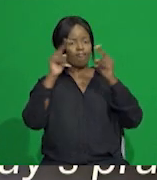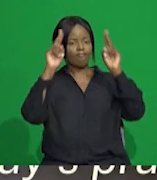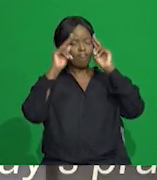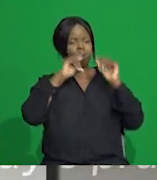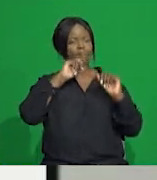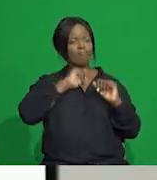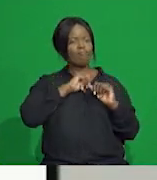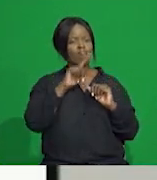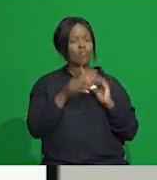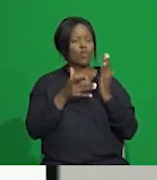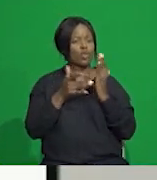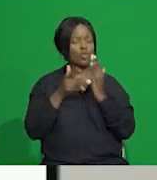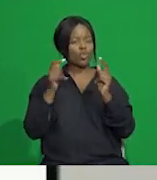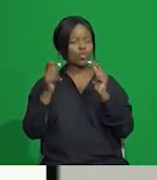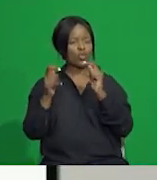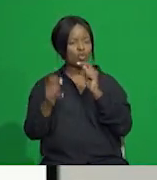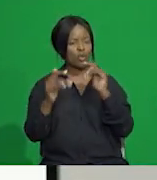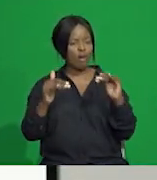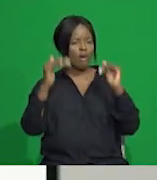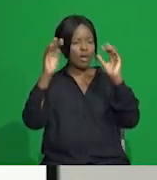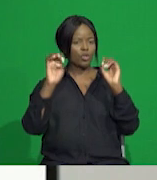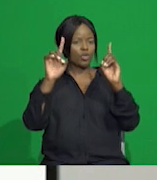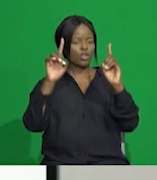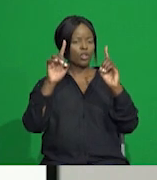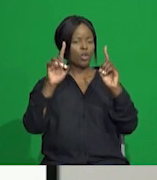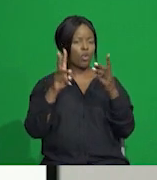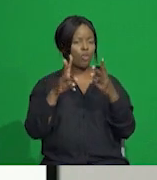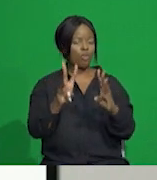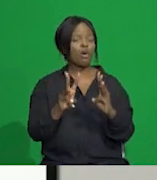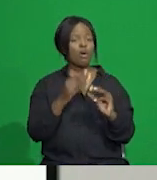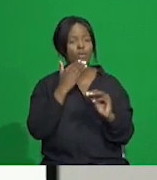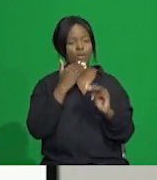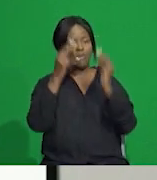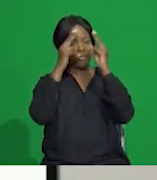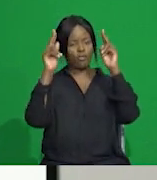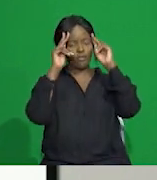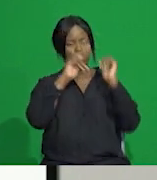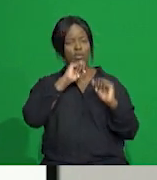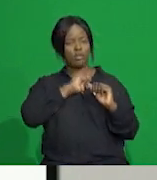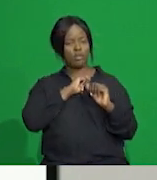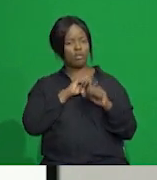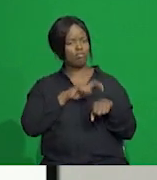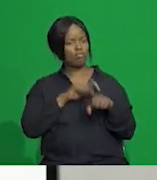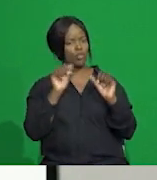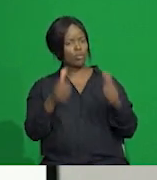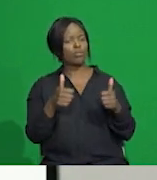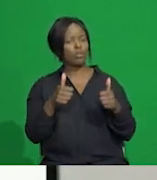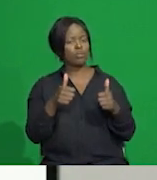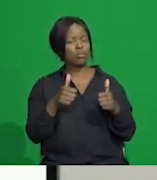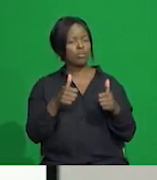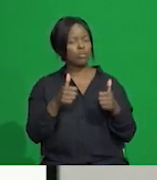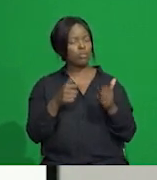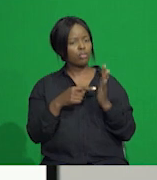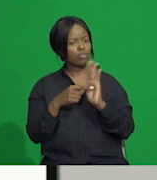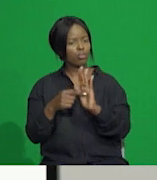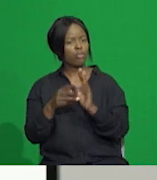ongoing technologically driven shifts in higher education practice provide UKZN with an ideal opportunity to chart a new path